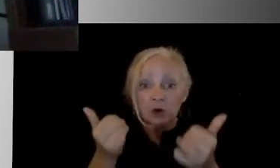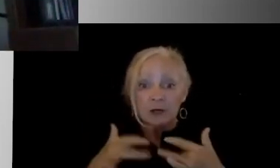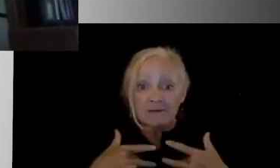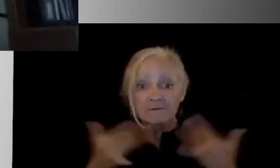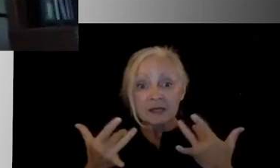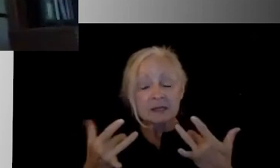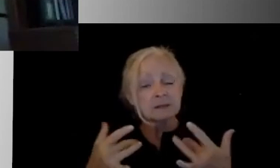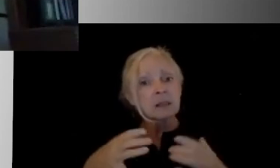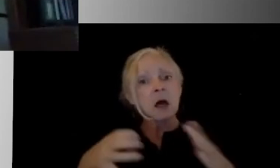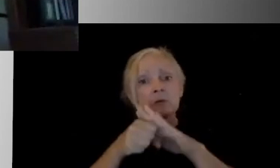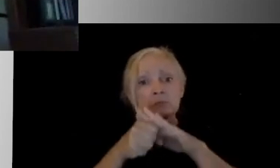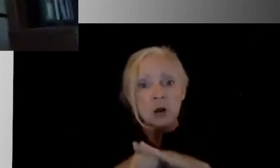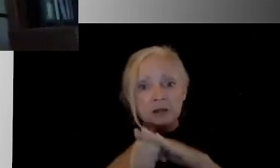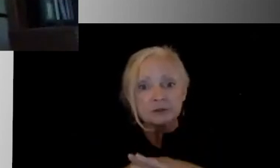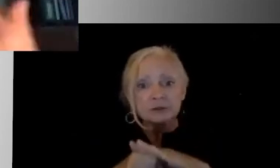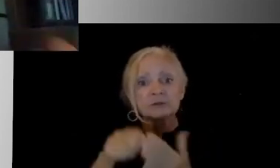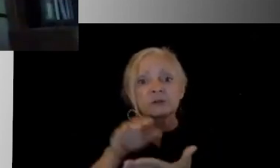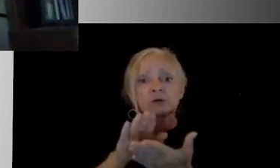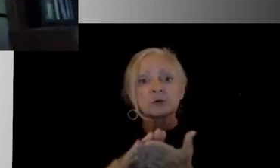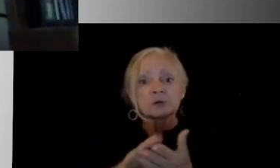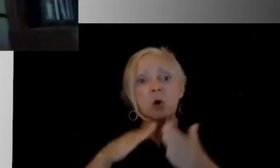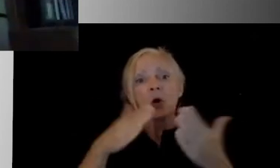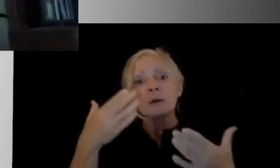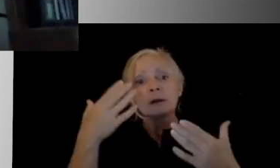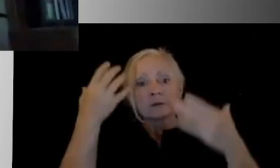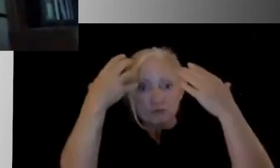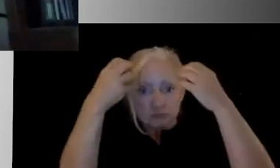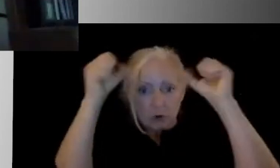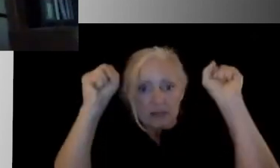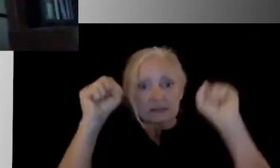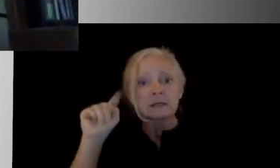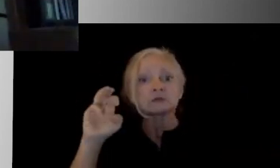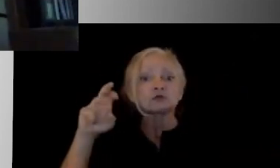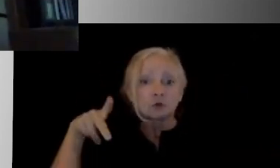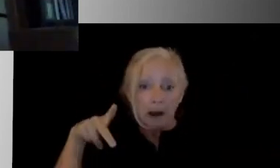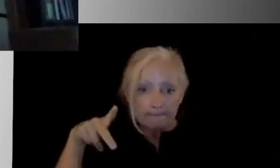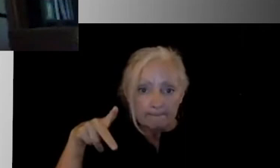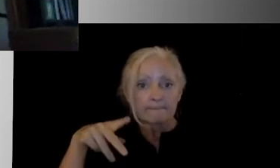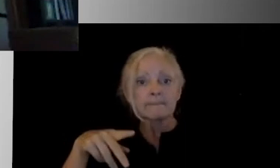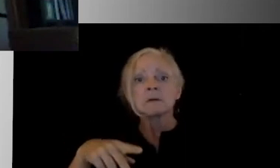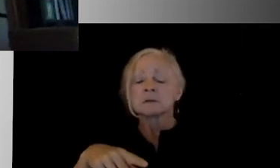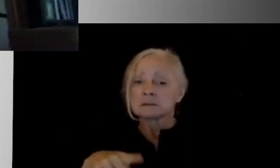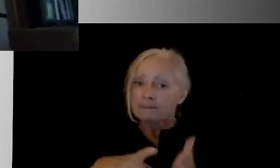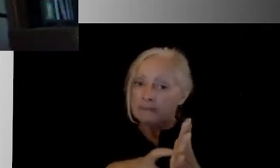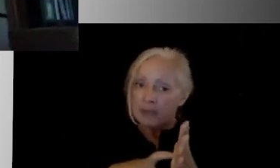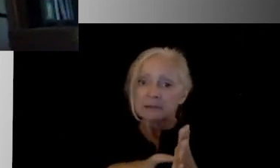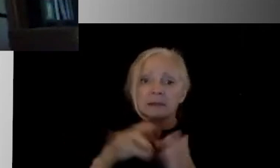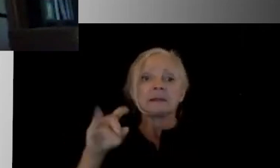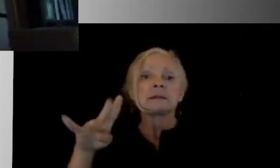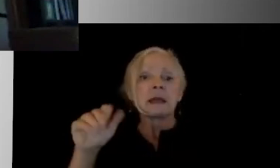you know, to reopen in person. know, President Trump has demanded schools reopen in person. Indiana congressmen filed a bill